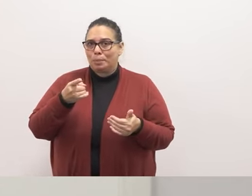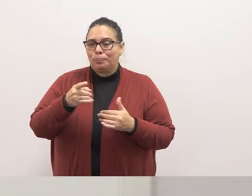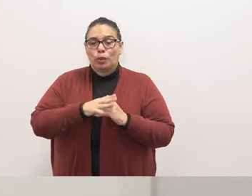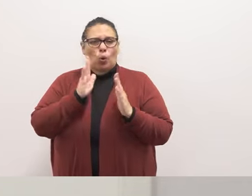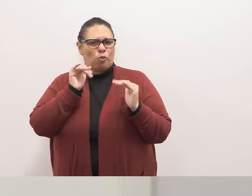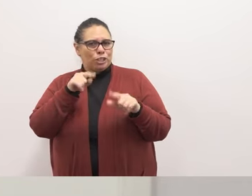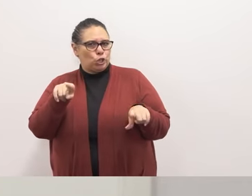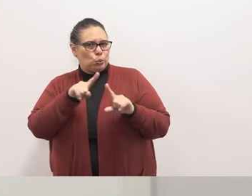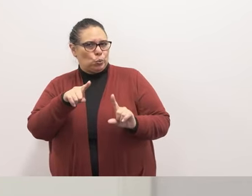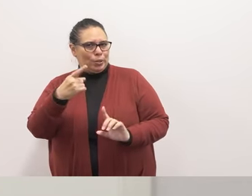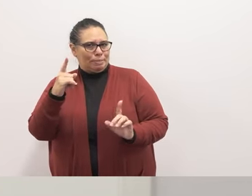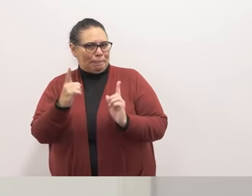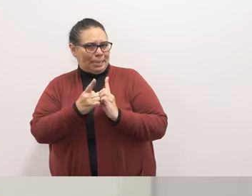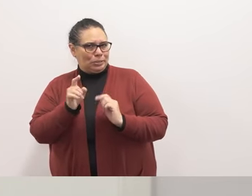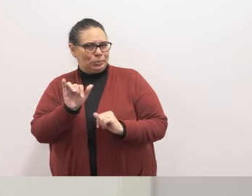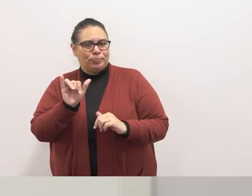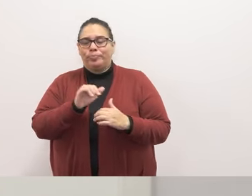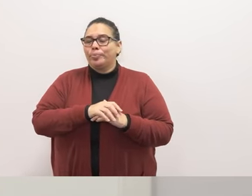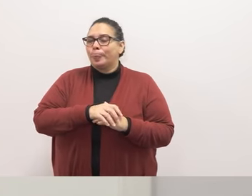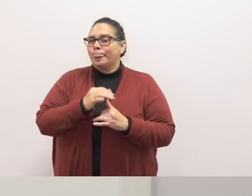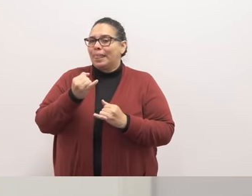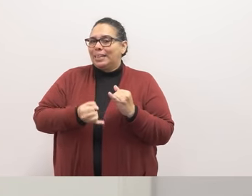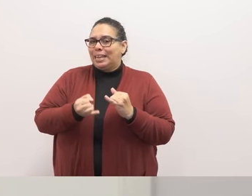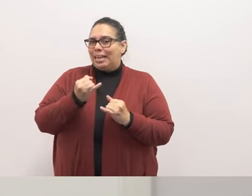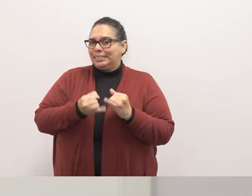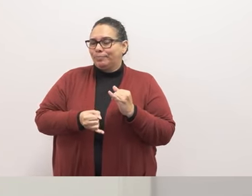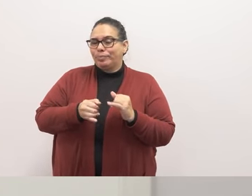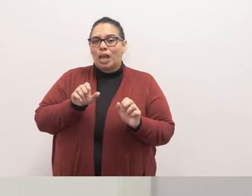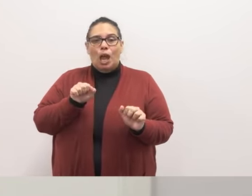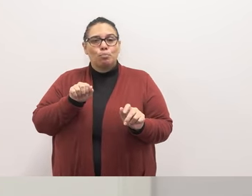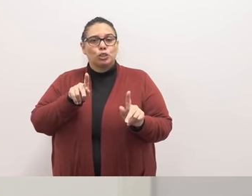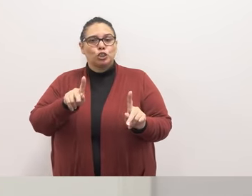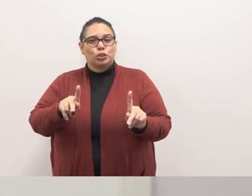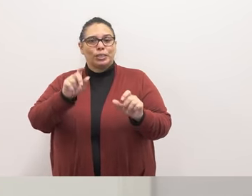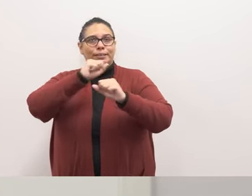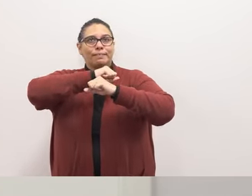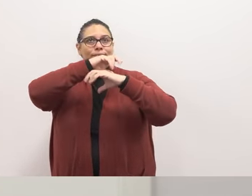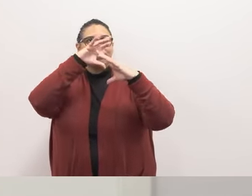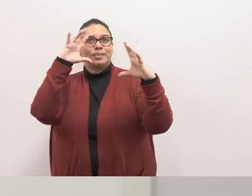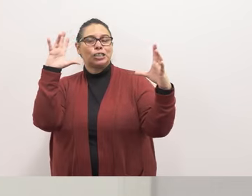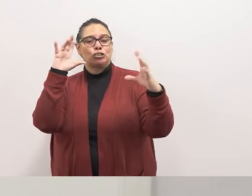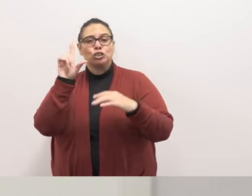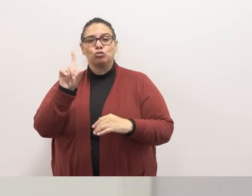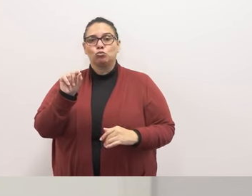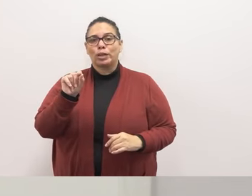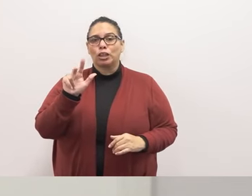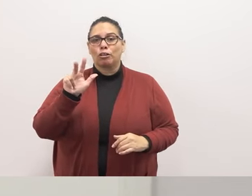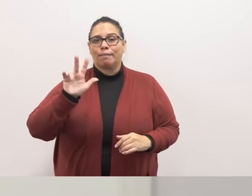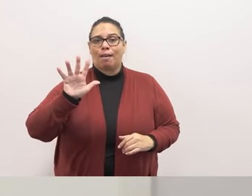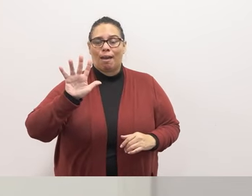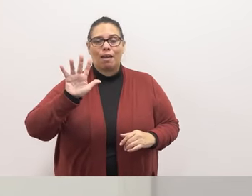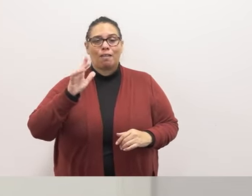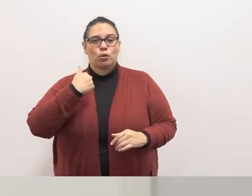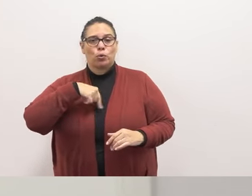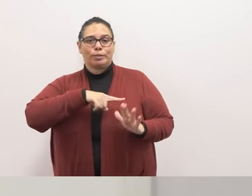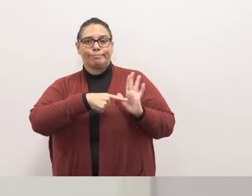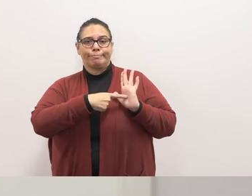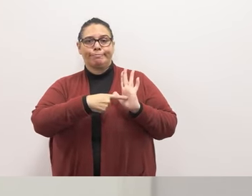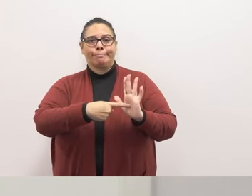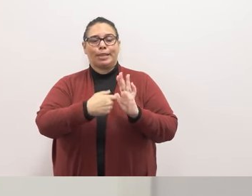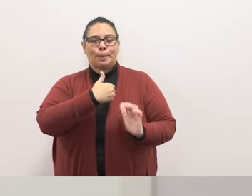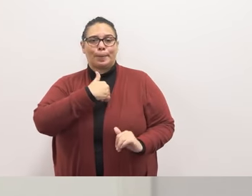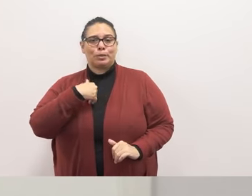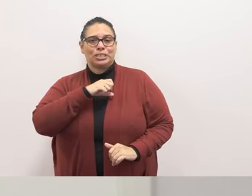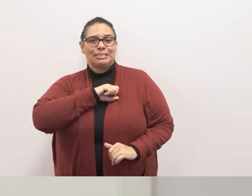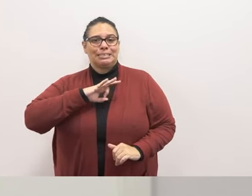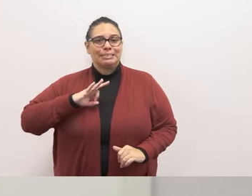and then lastly i'll leave with an opportunity around vision 2035 we are spotlighting members of our staff